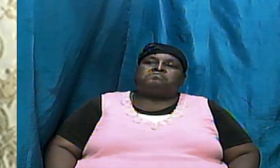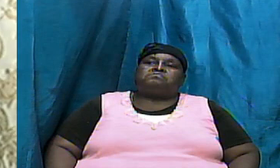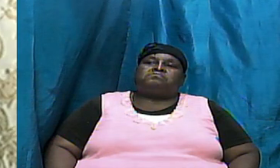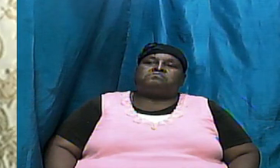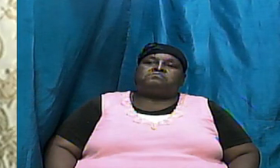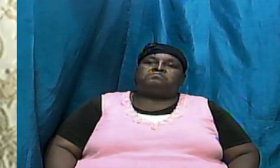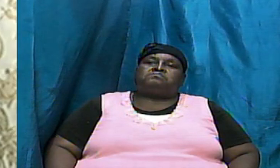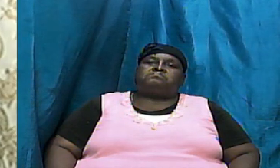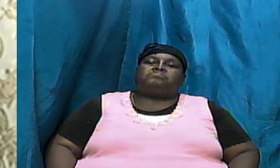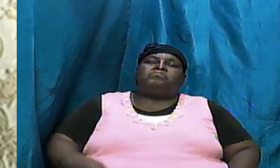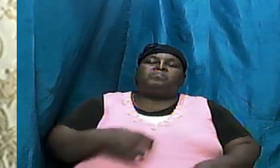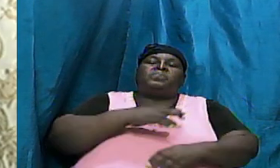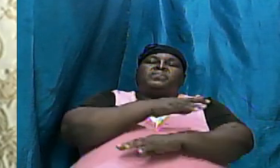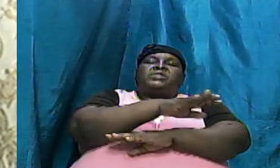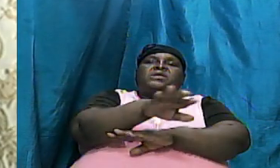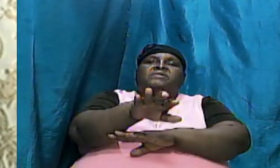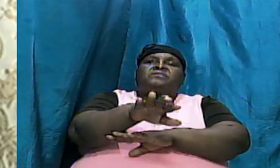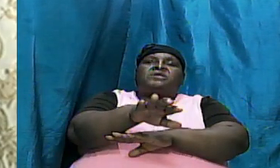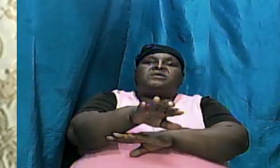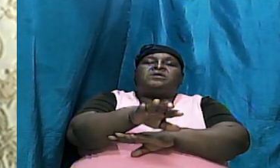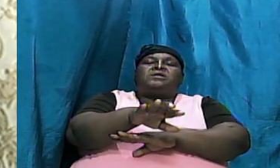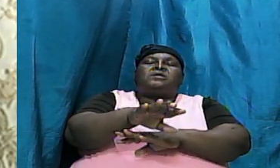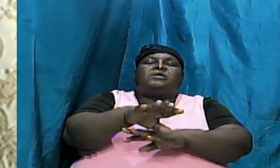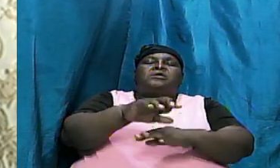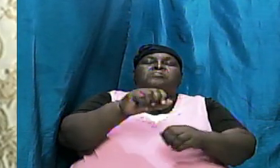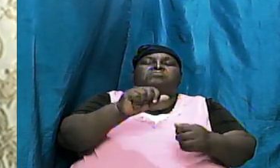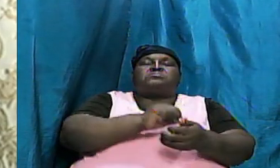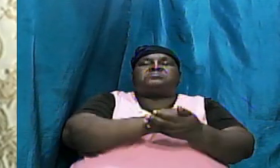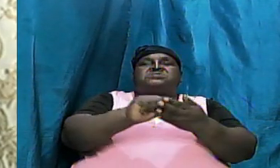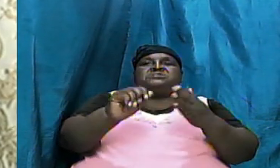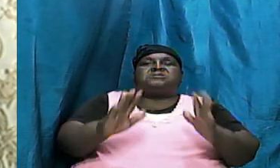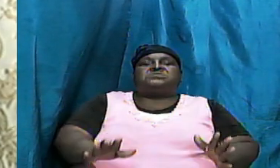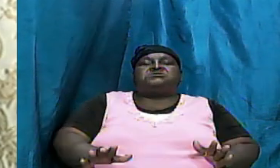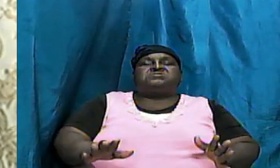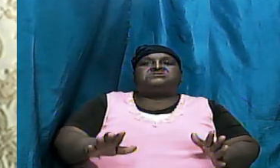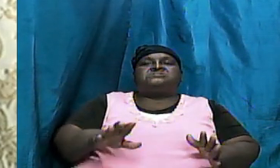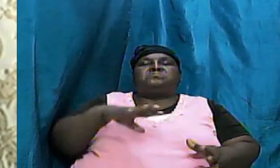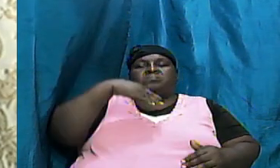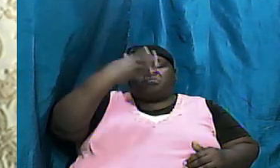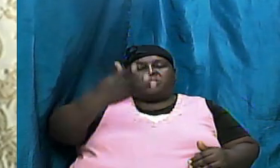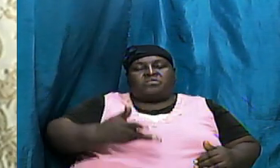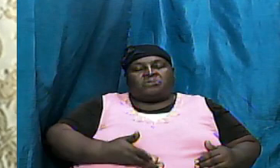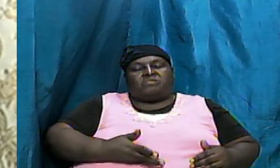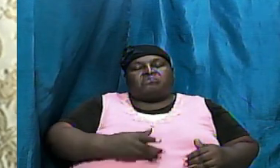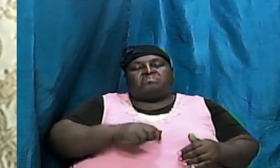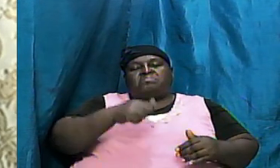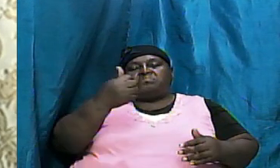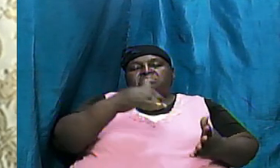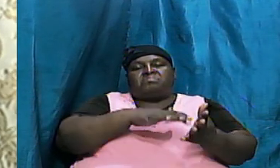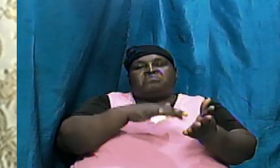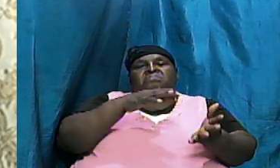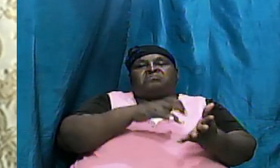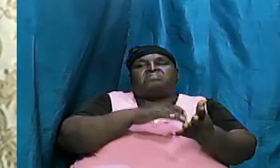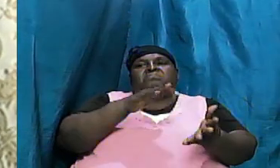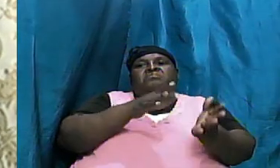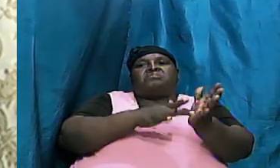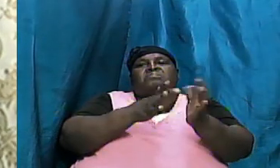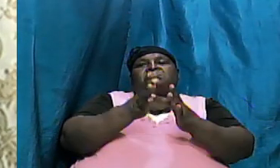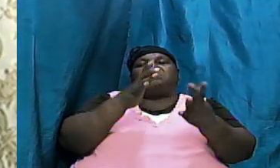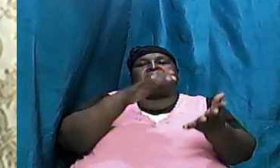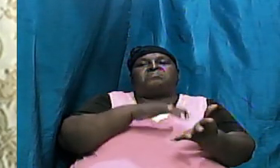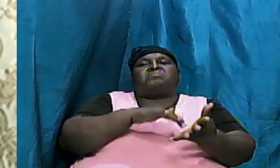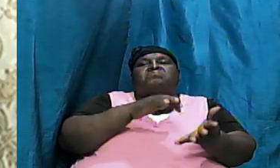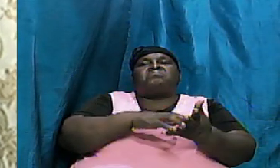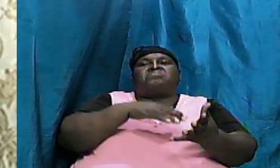Good evening brethren beloved welcome to another Bible study God has